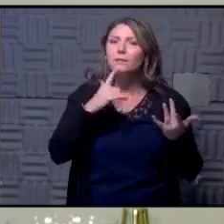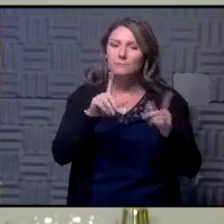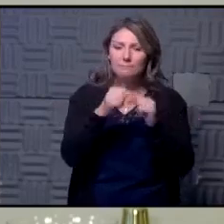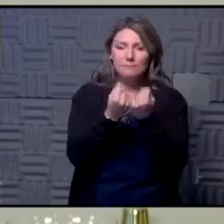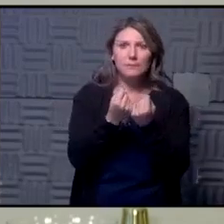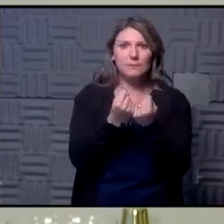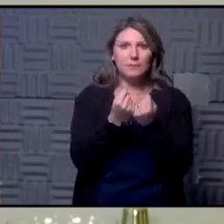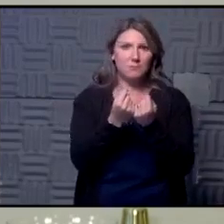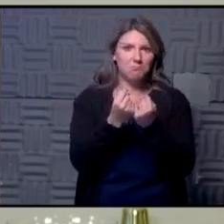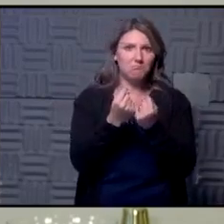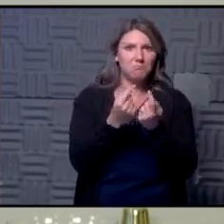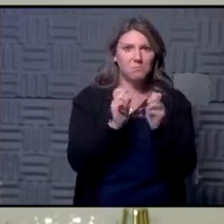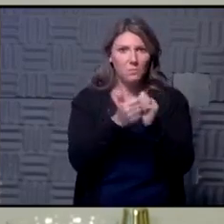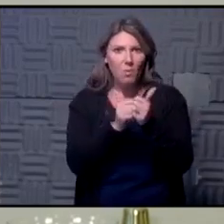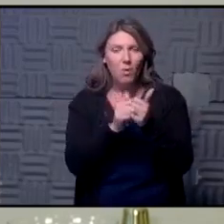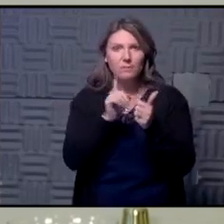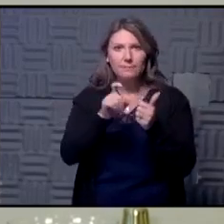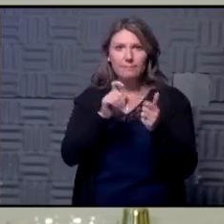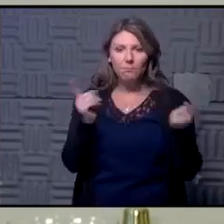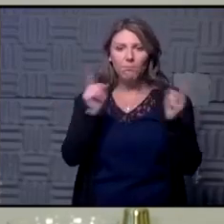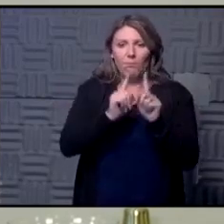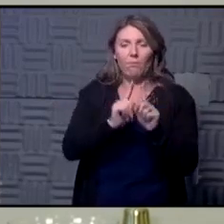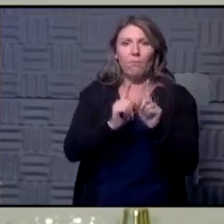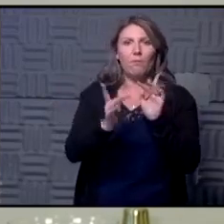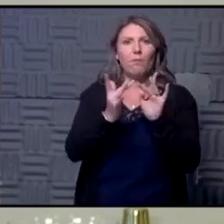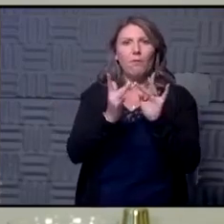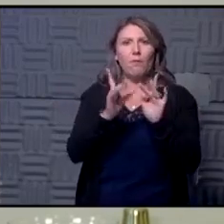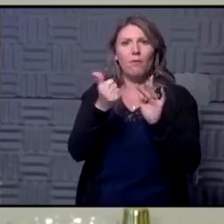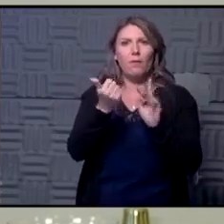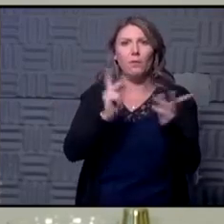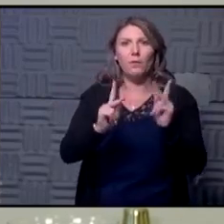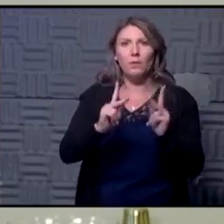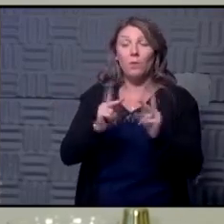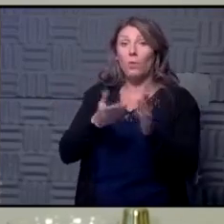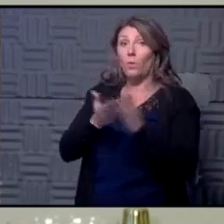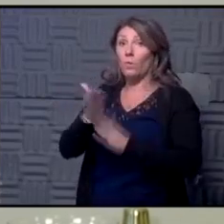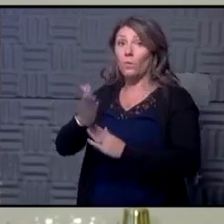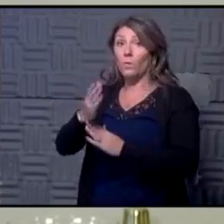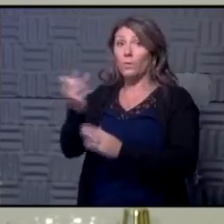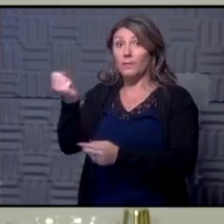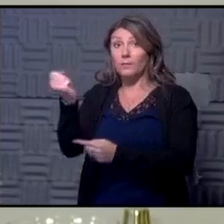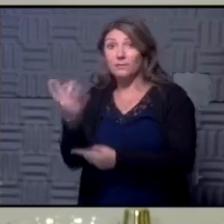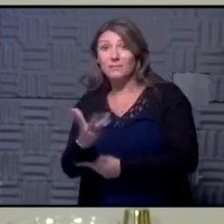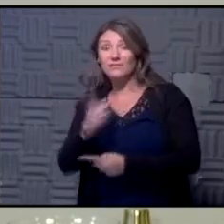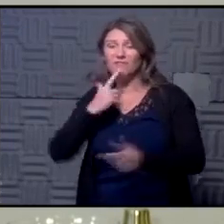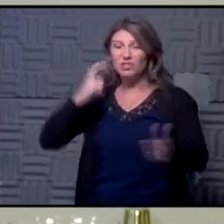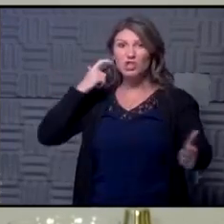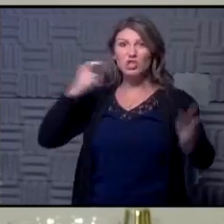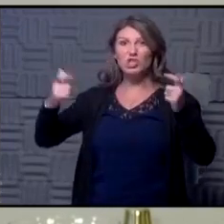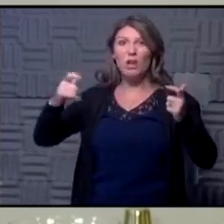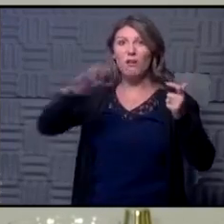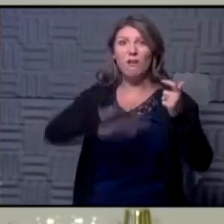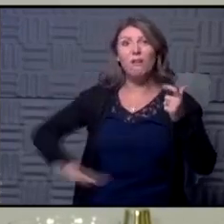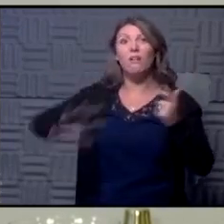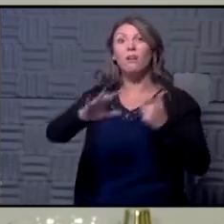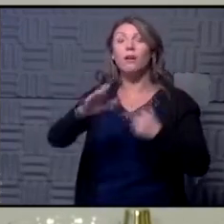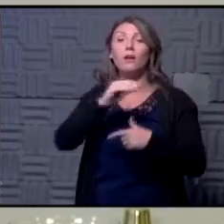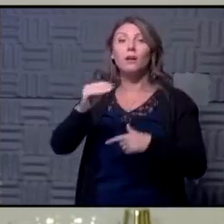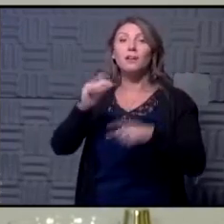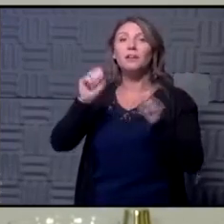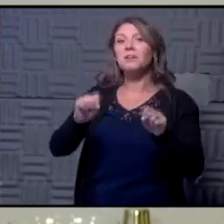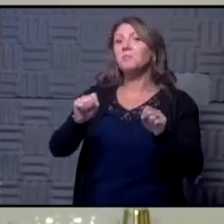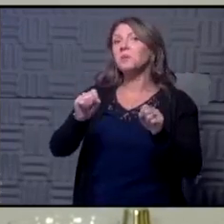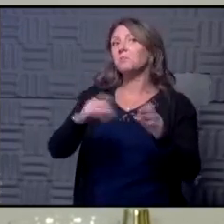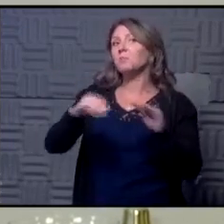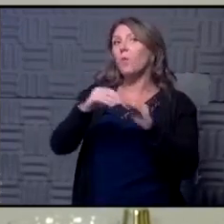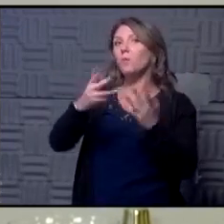you've got to come into close contact with others um going to a casino it's a large space and you're able to be a little more